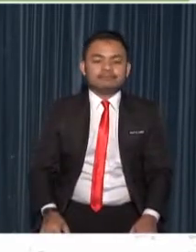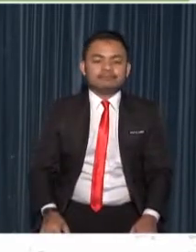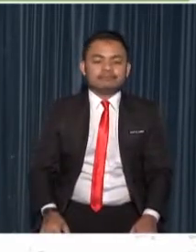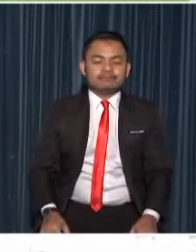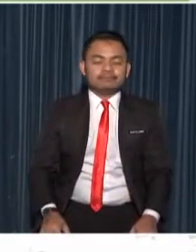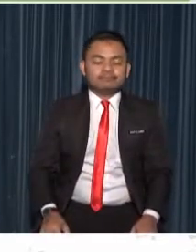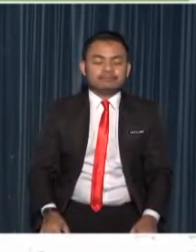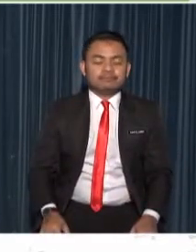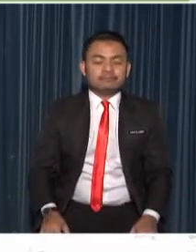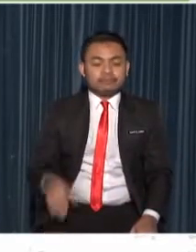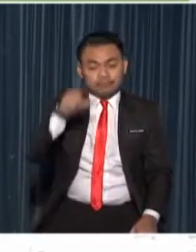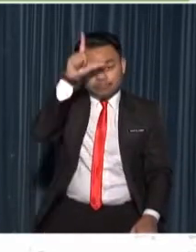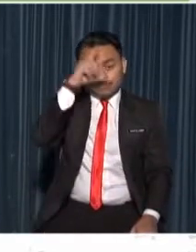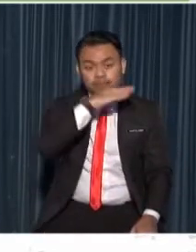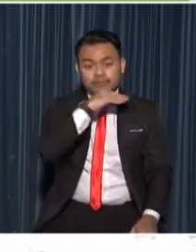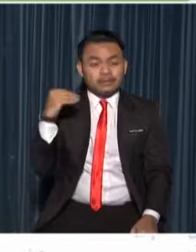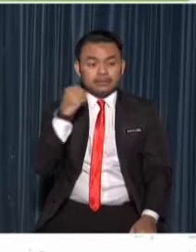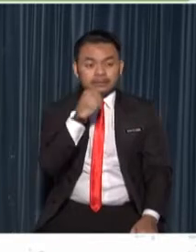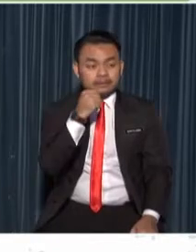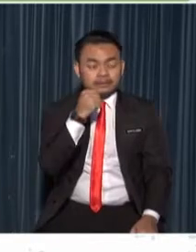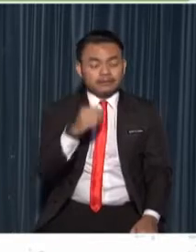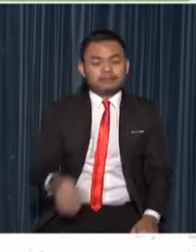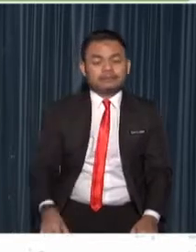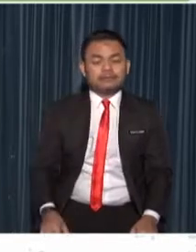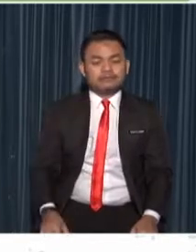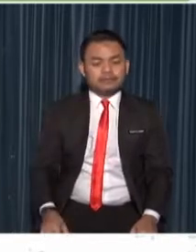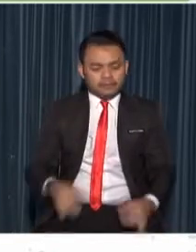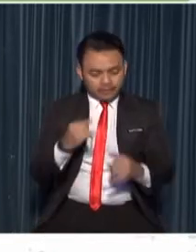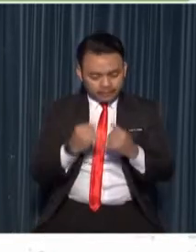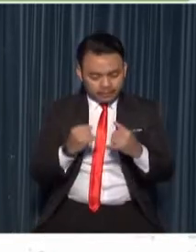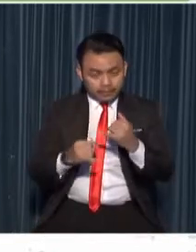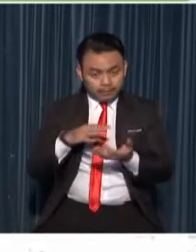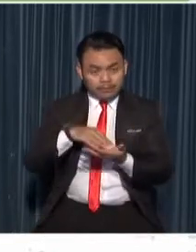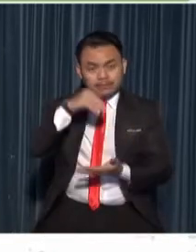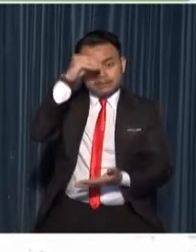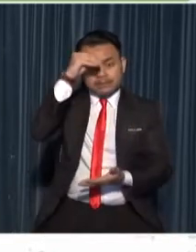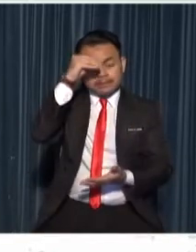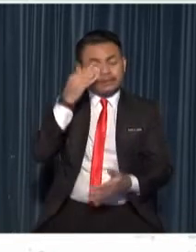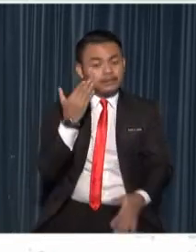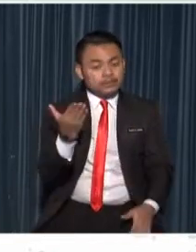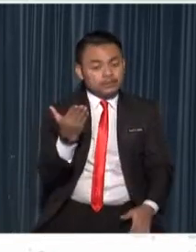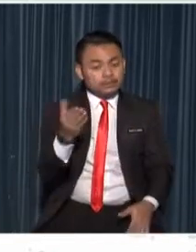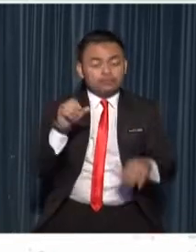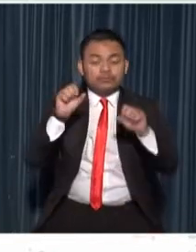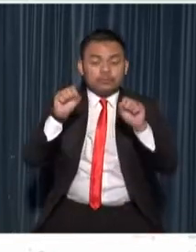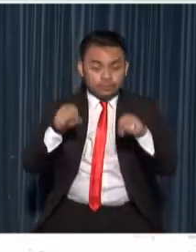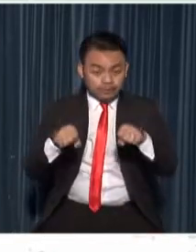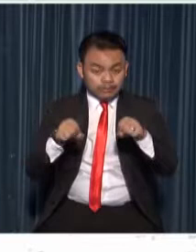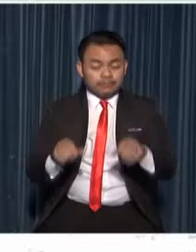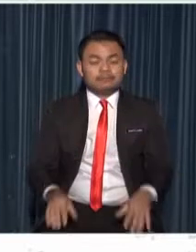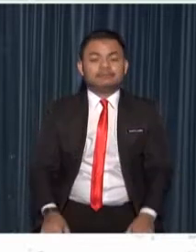boys and girls by the end of this lesson you will be able to